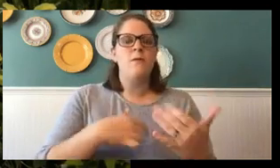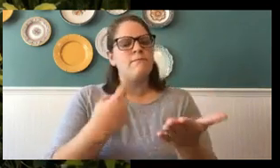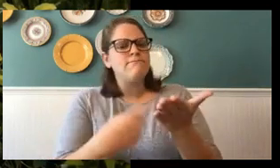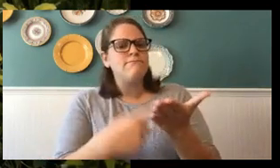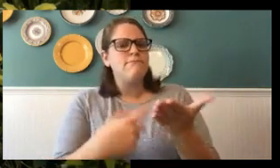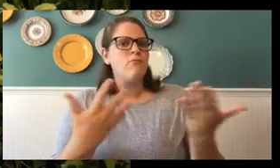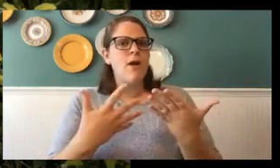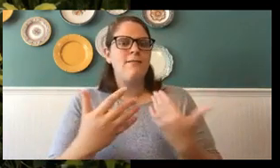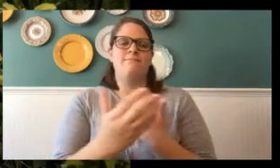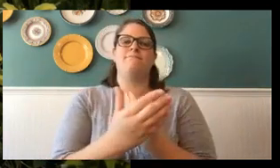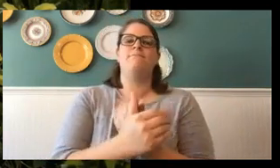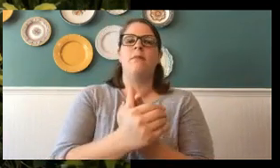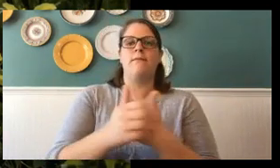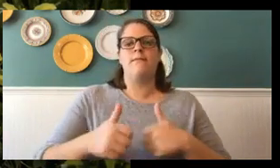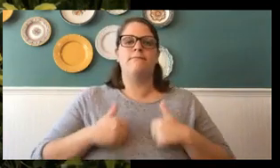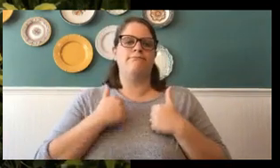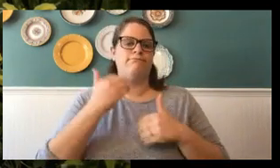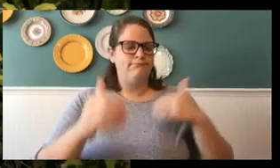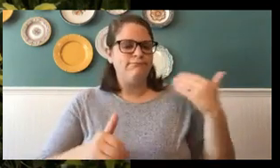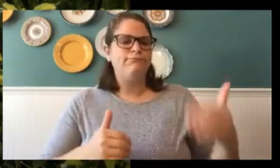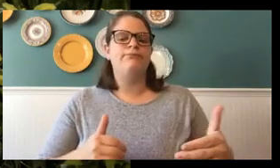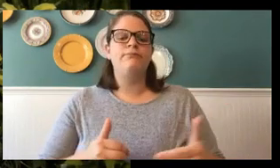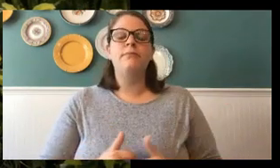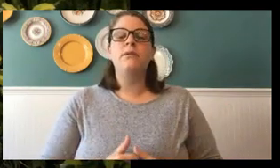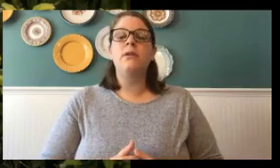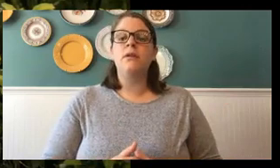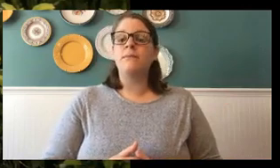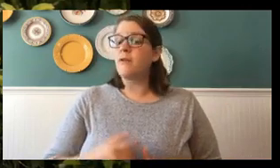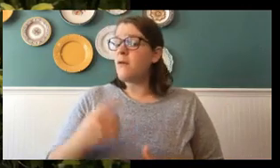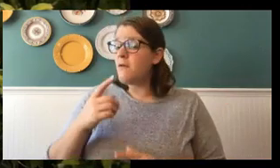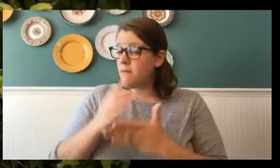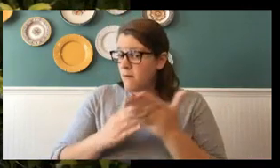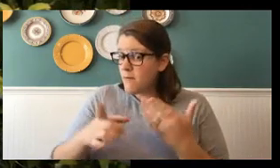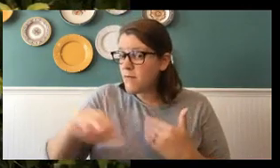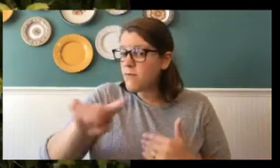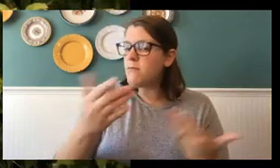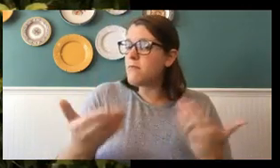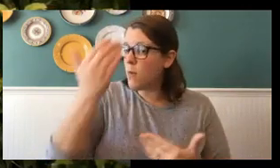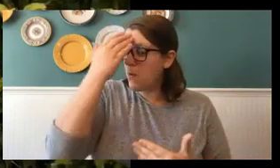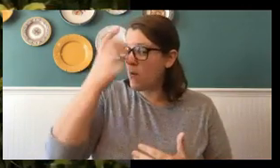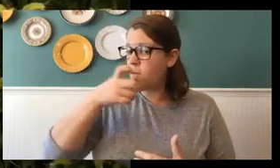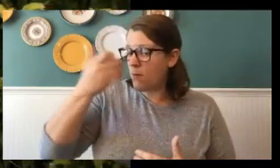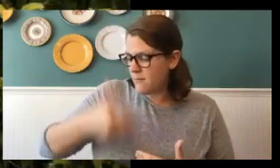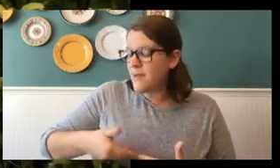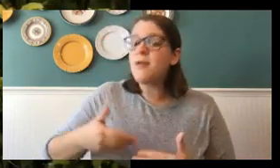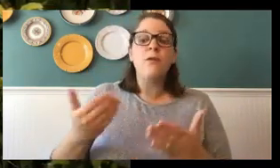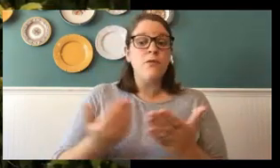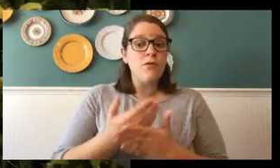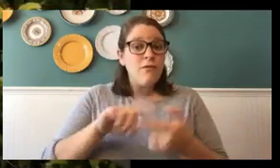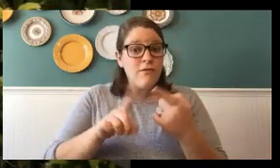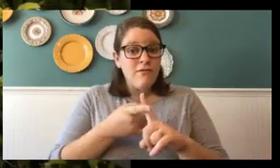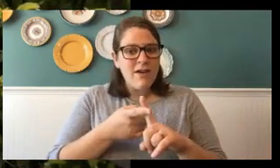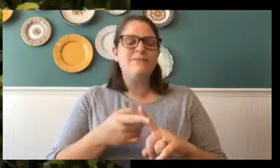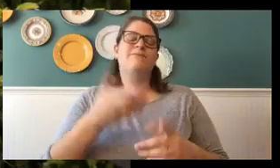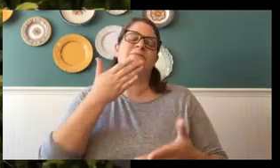cycle of the butterfly. Now, to some of you, I might be a familiar face, but to my new friends out there, good